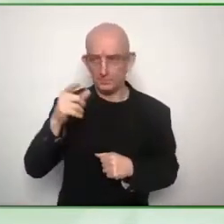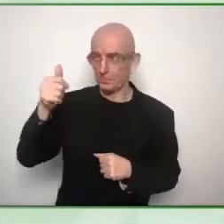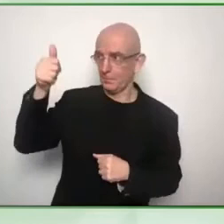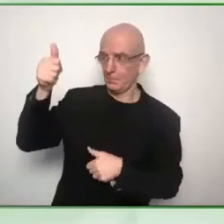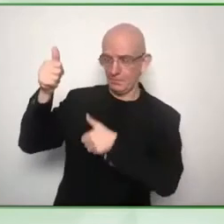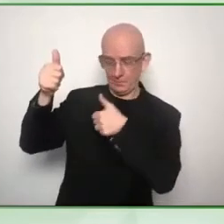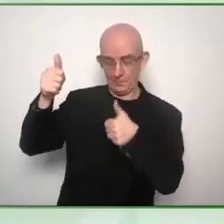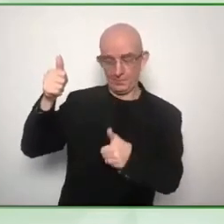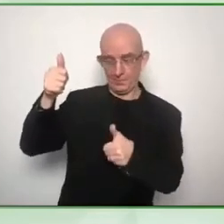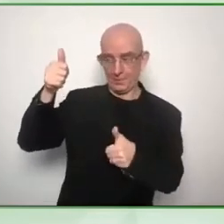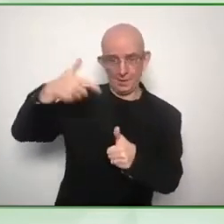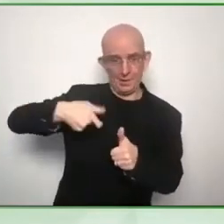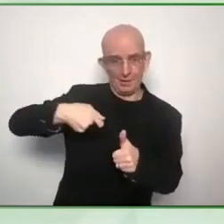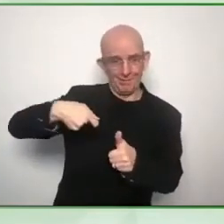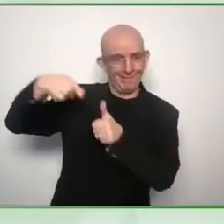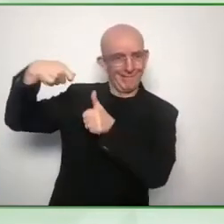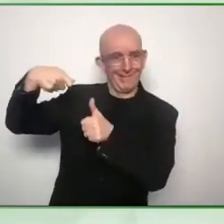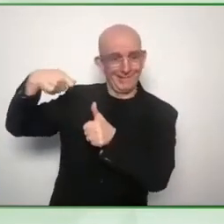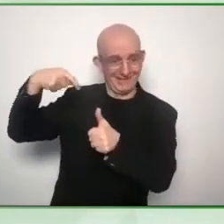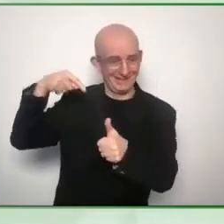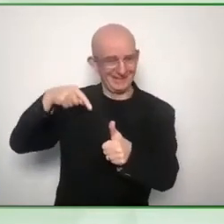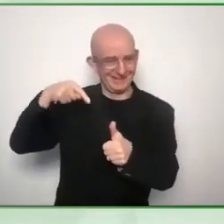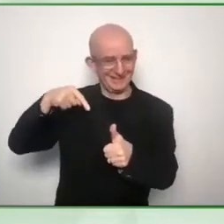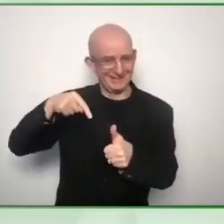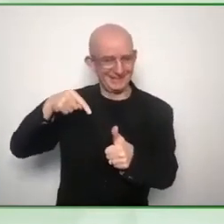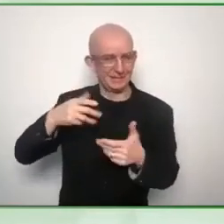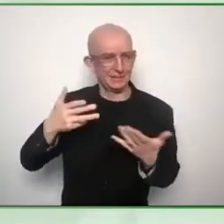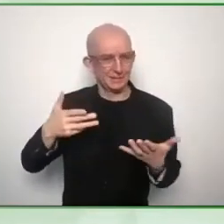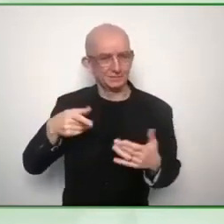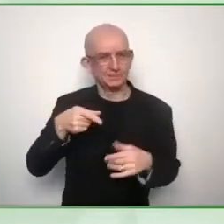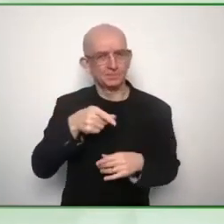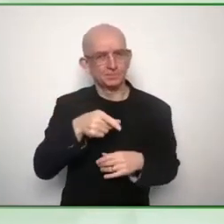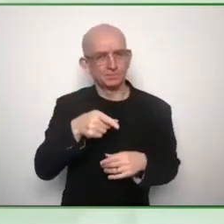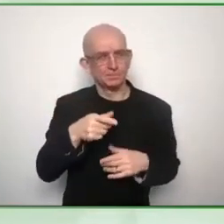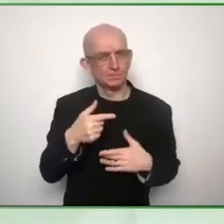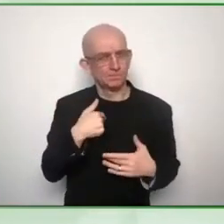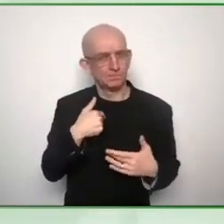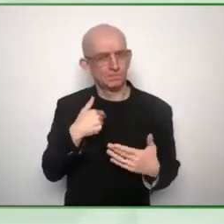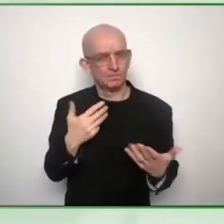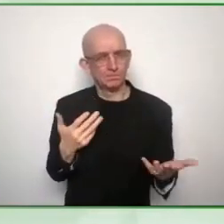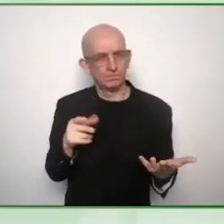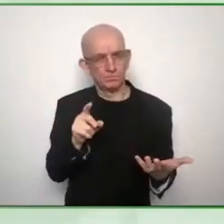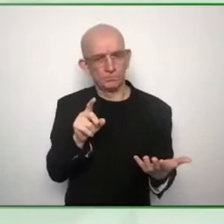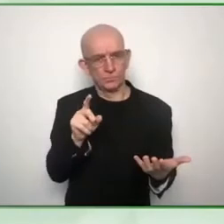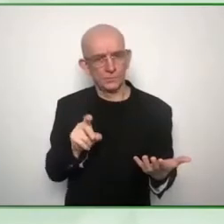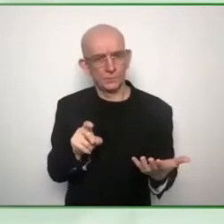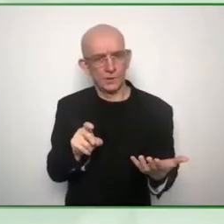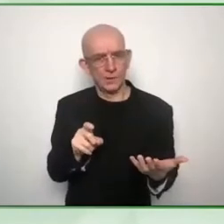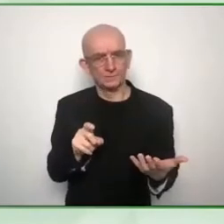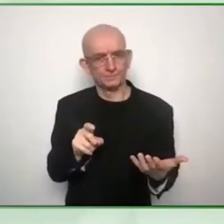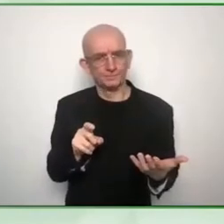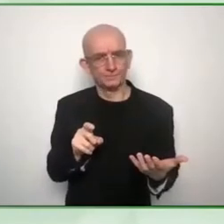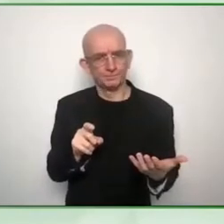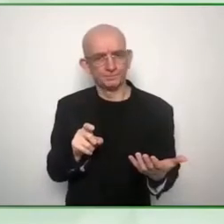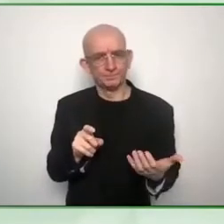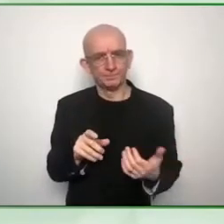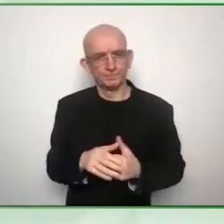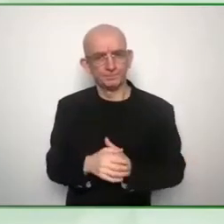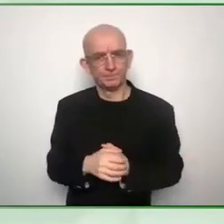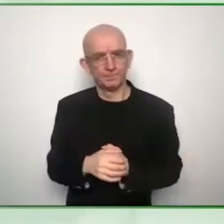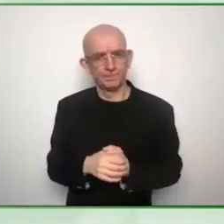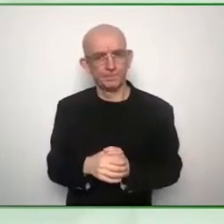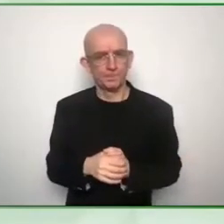because you know we've all seen it it's gone through the the zero project peer review it isn't a word d but i'm curious